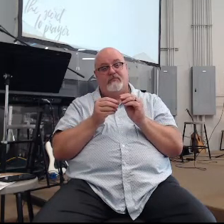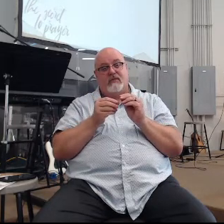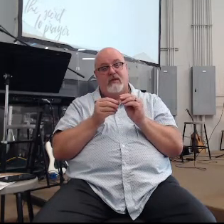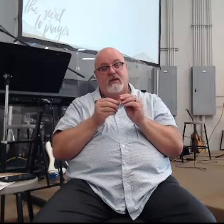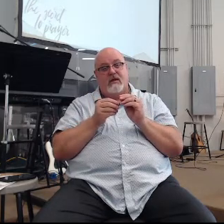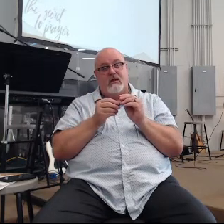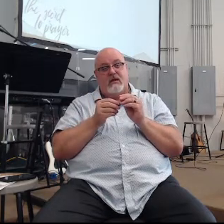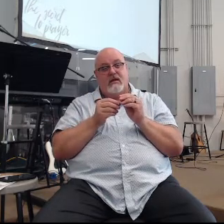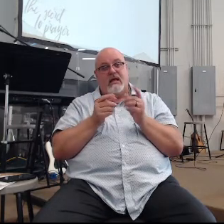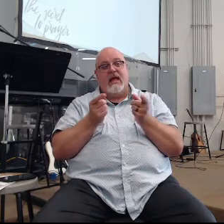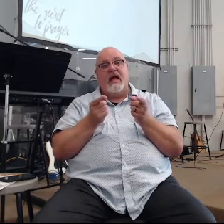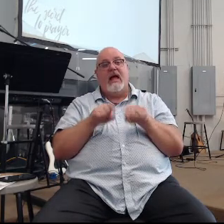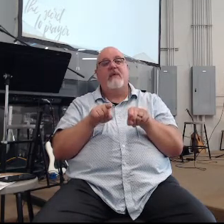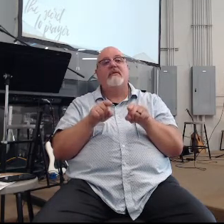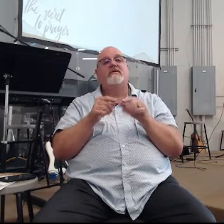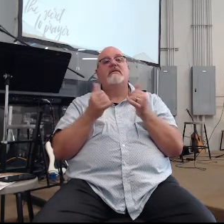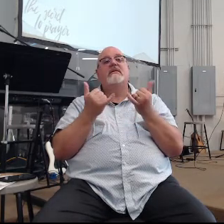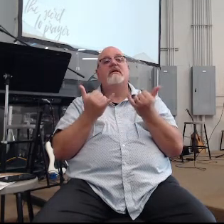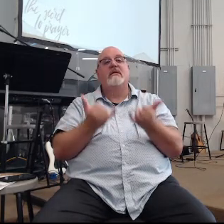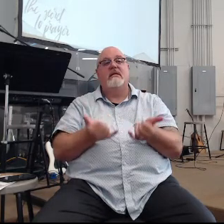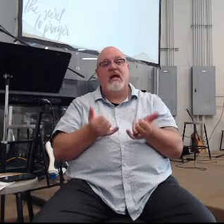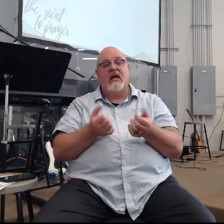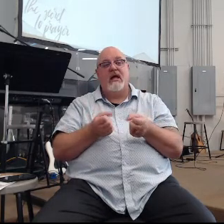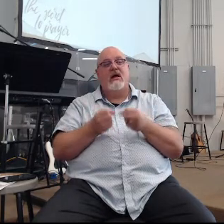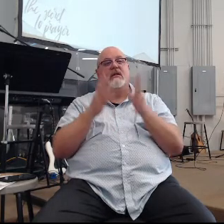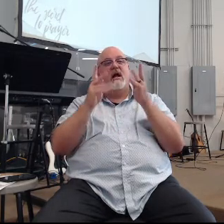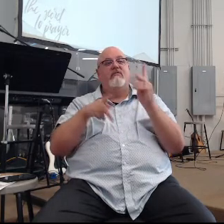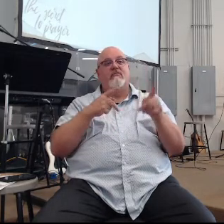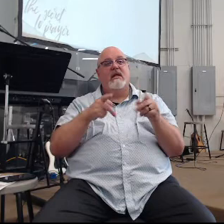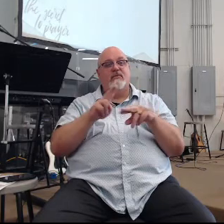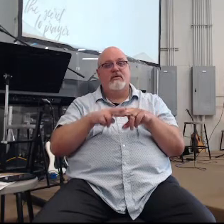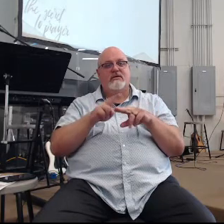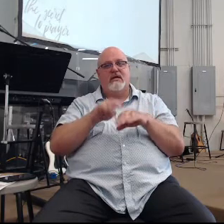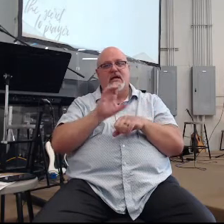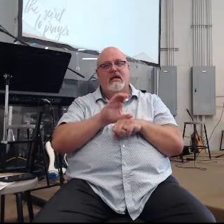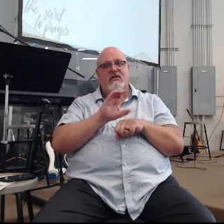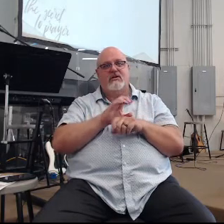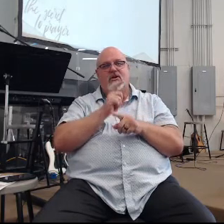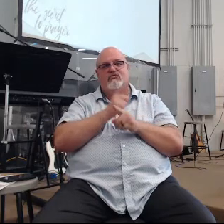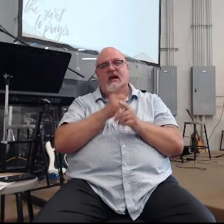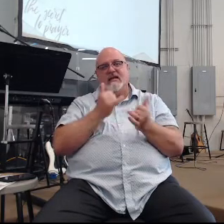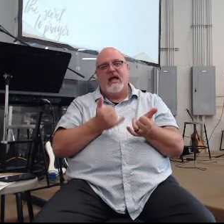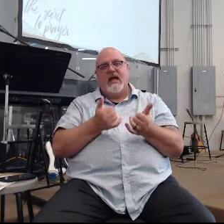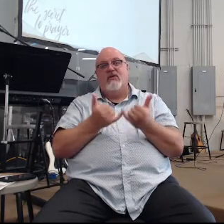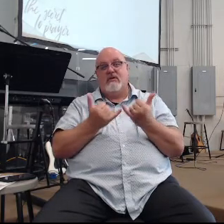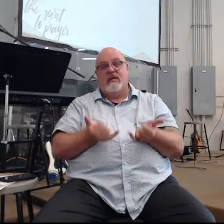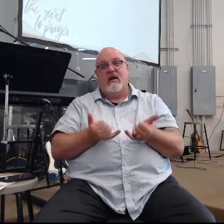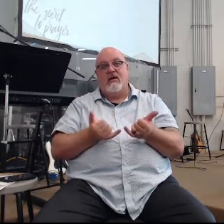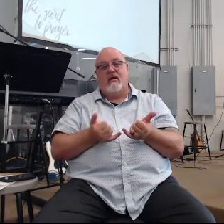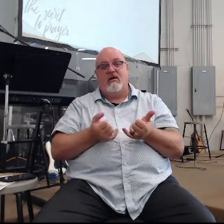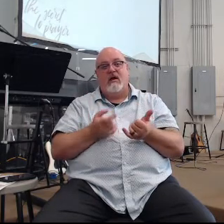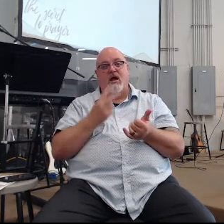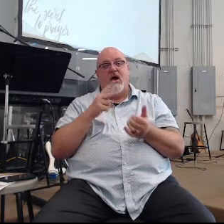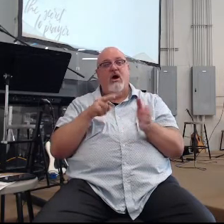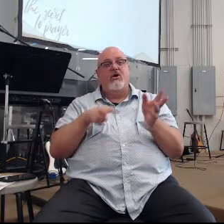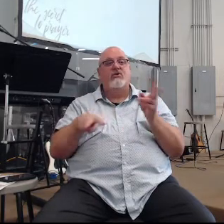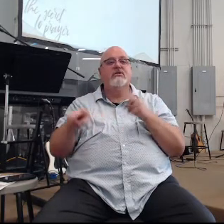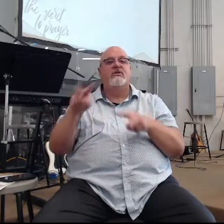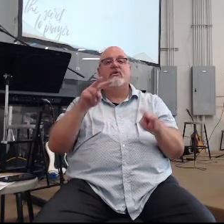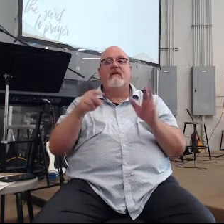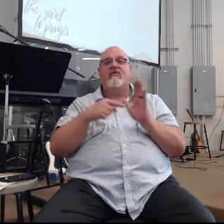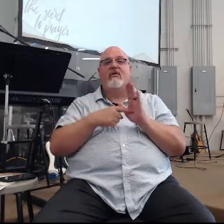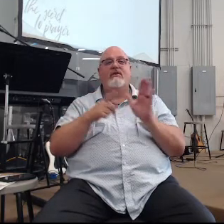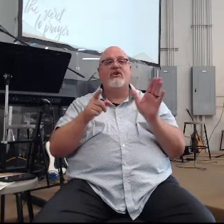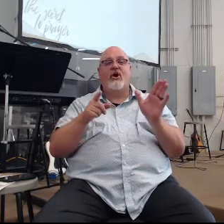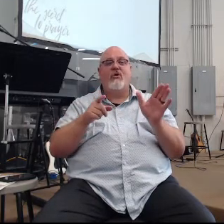relevant today so many people sitting in churches today right now I mean like literally today are just looking for the show